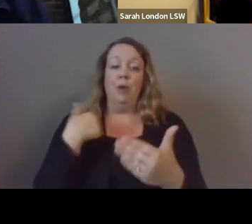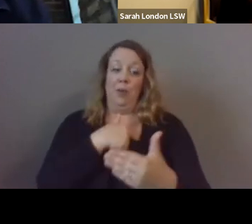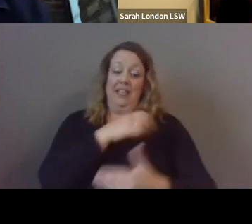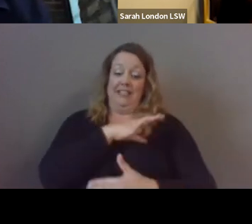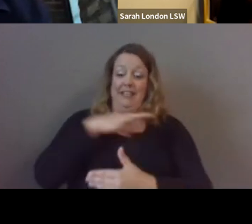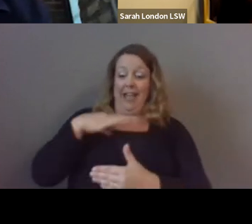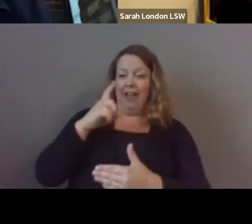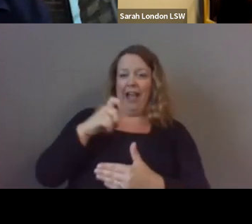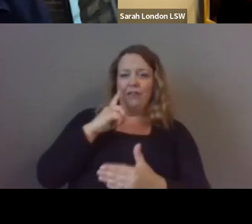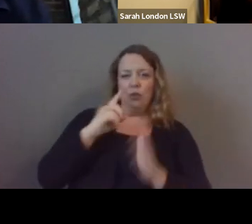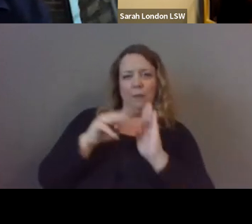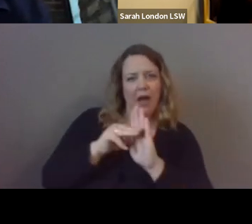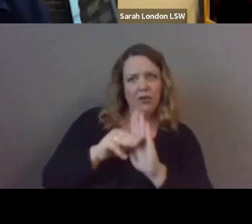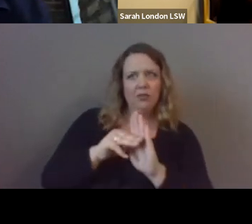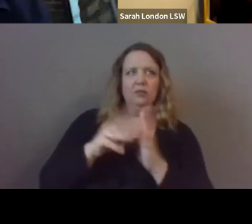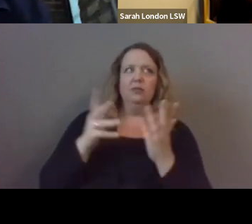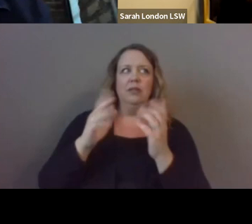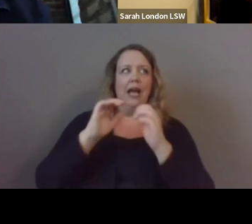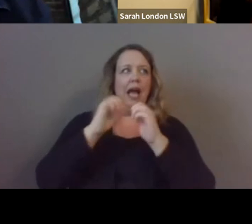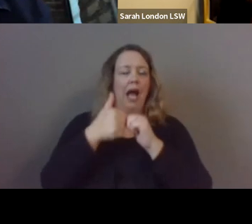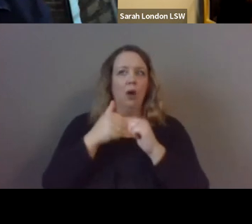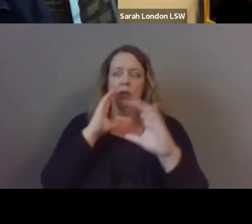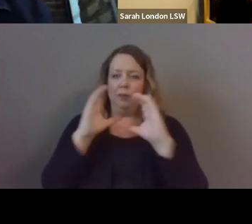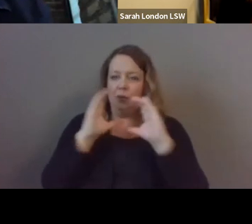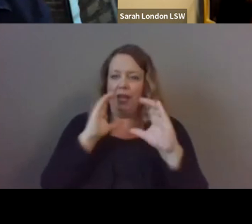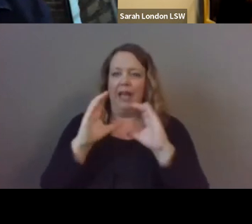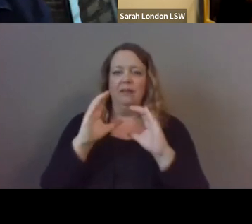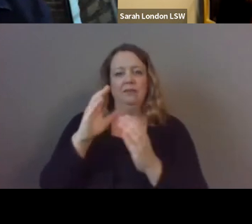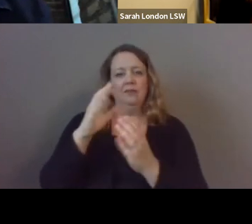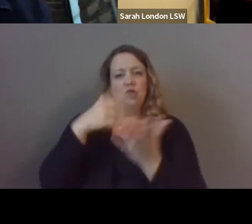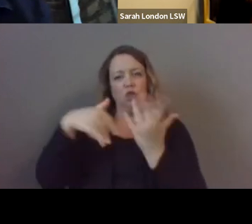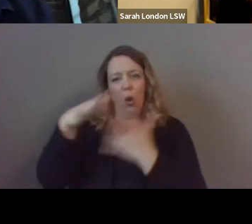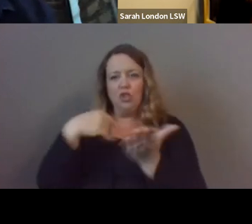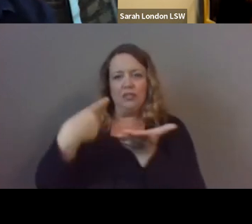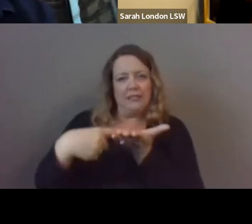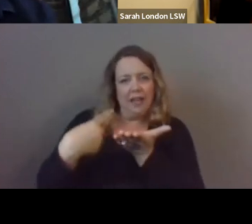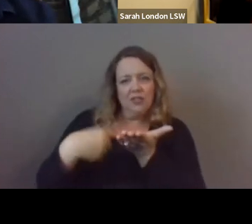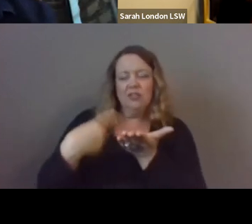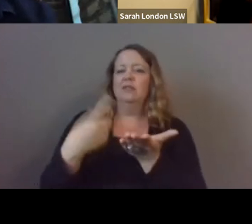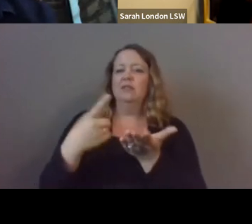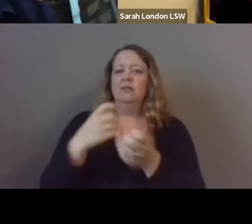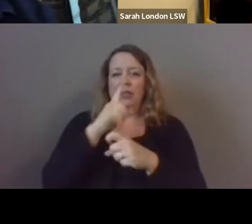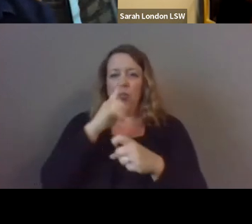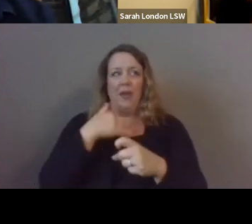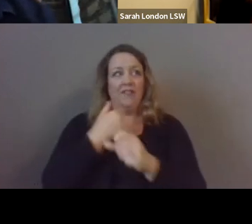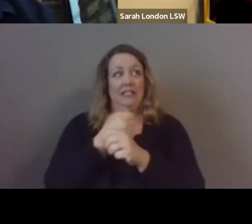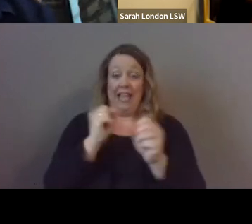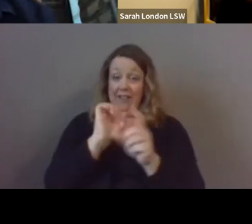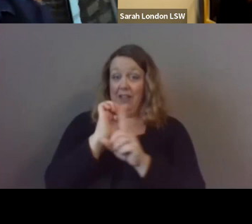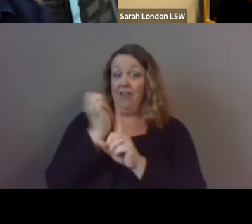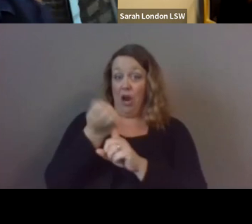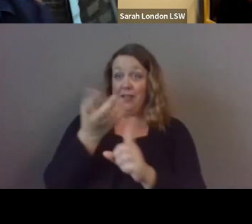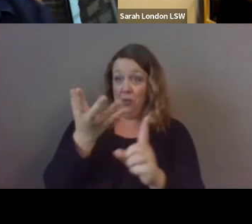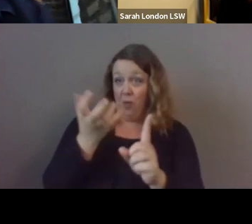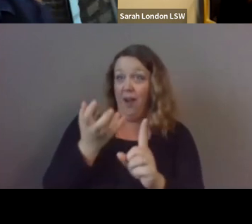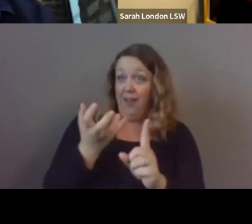with other what is the social discourse that happens um to be able to have the environment the safe environment that you want and that's